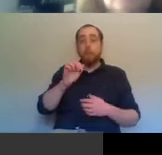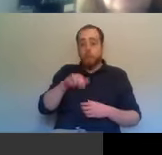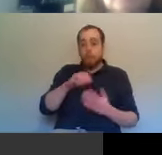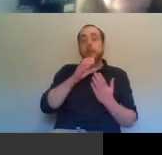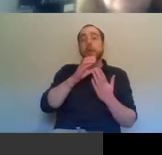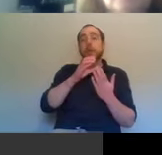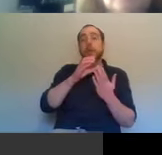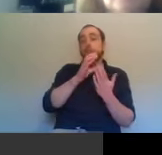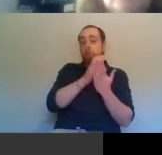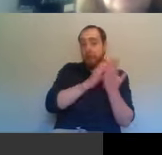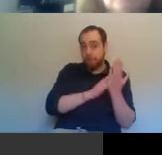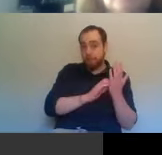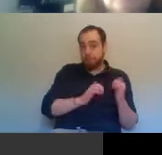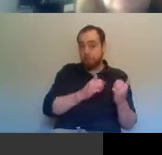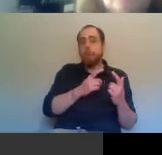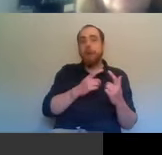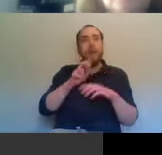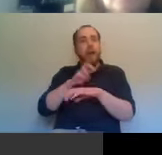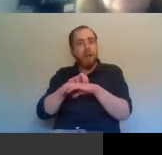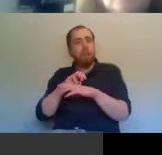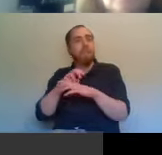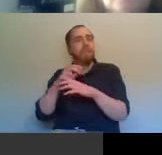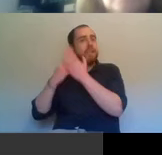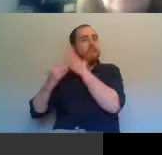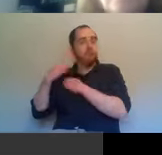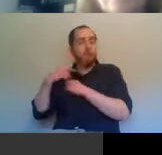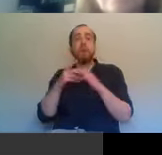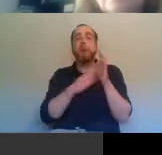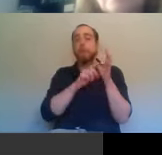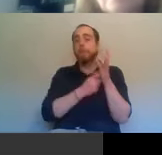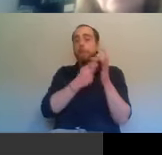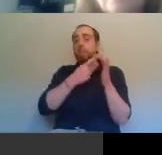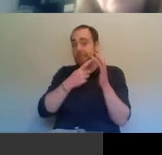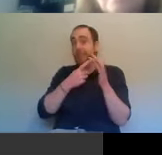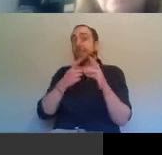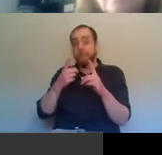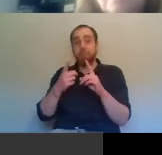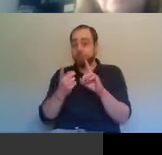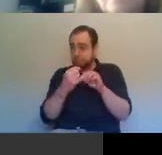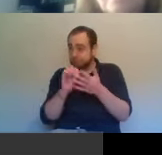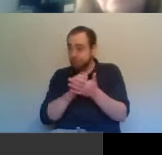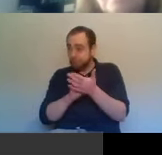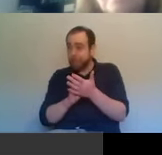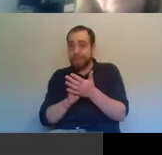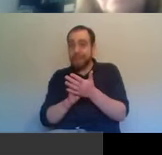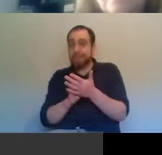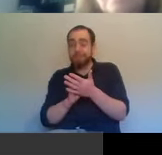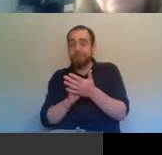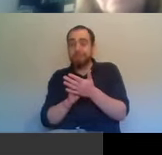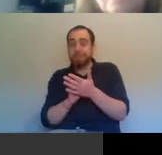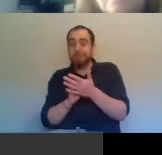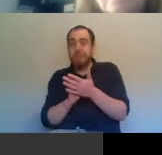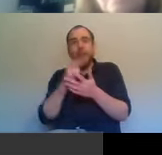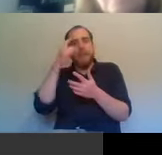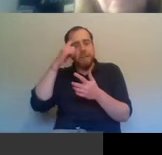history is spread throughout it. And Mary, uh, Marie indicated that as well with her kids. And I think there needs to be an